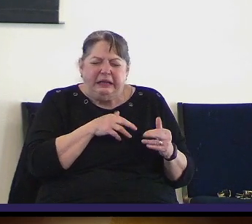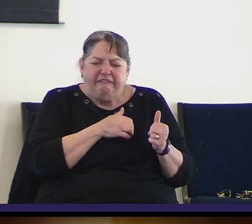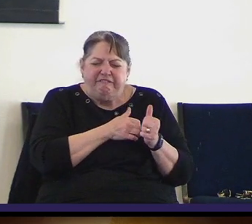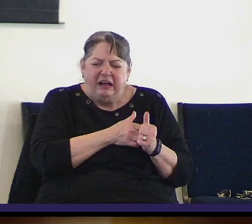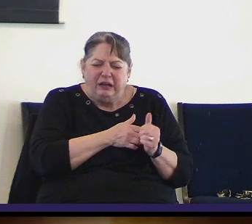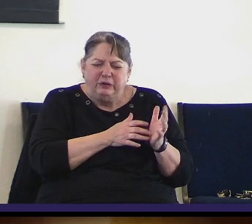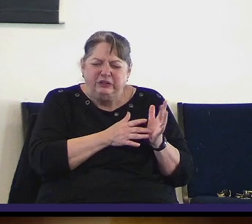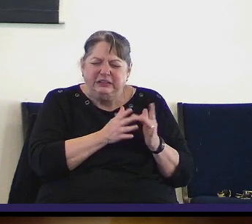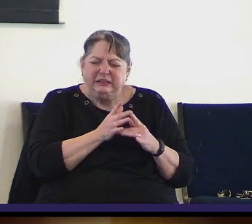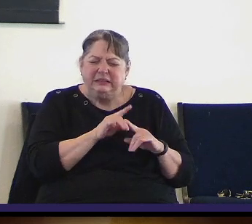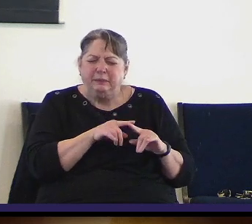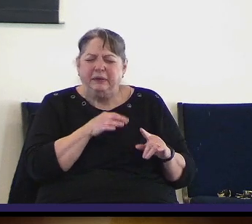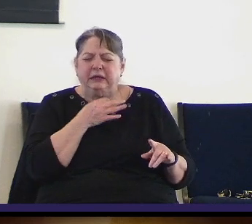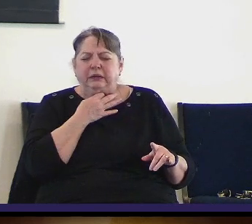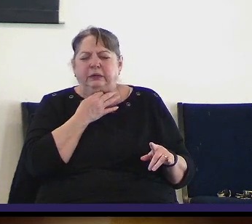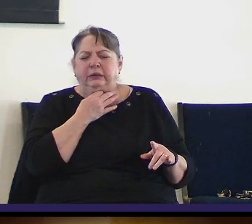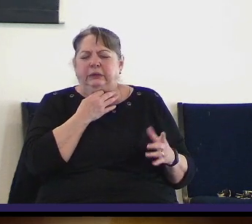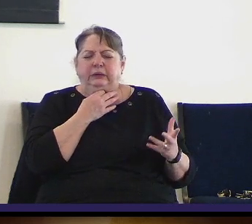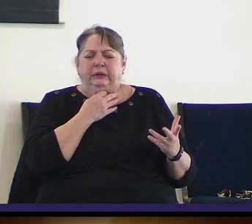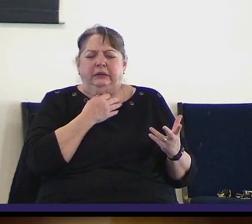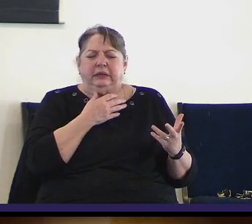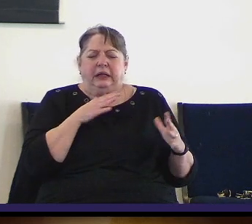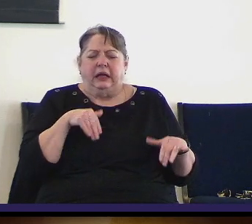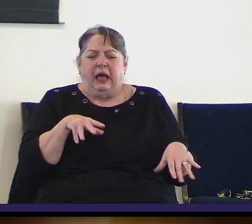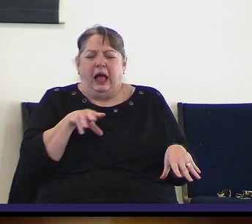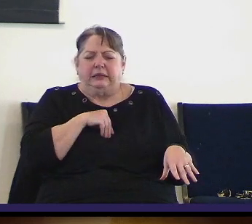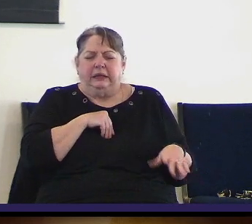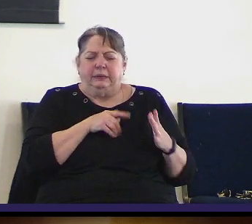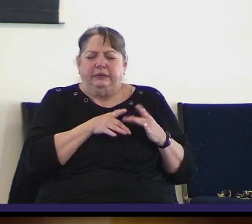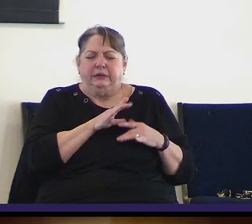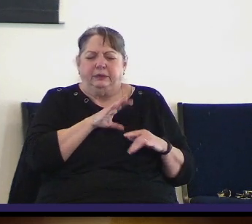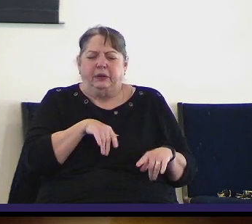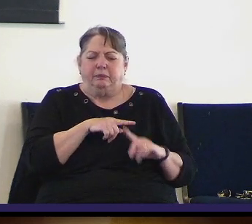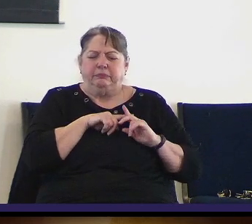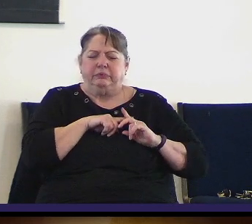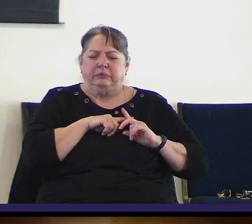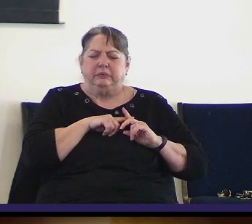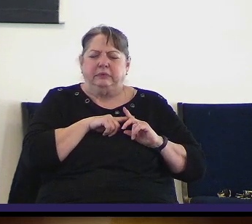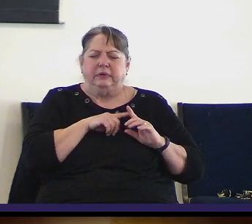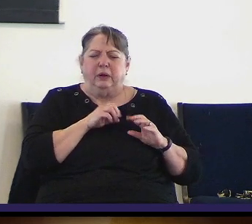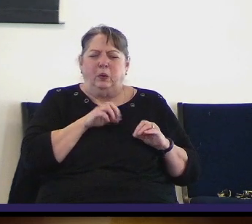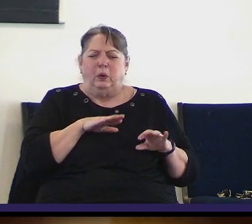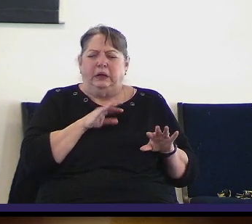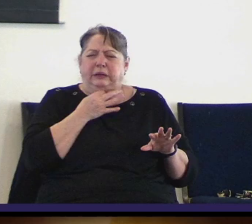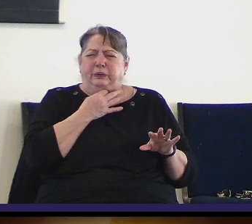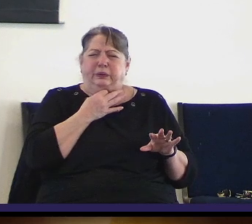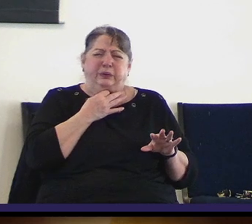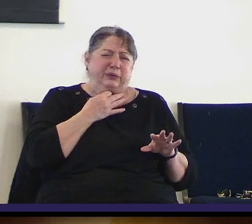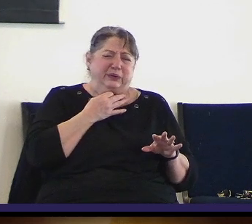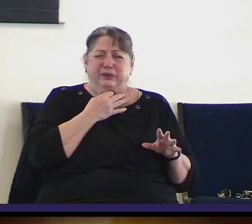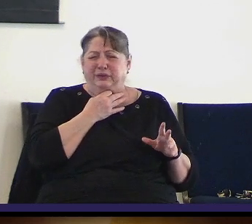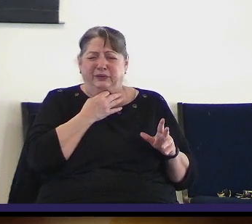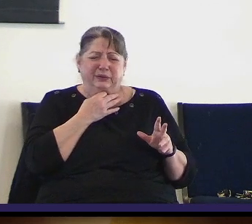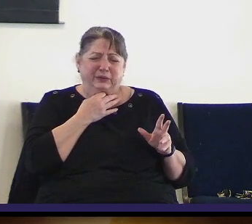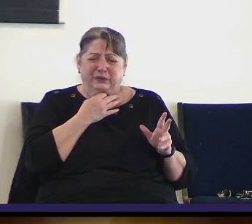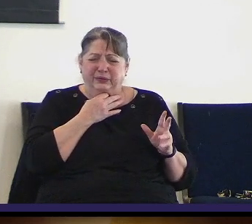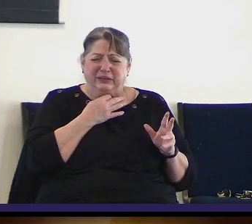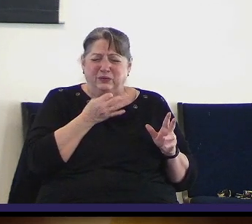this whole Jesus thing is true or right there in the middle wondering what in the world is going on with our world